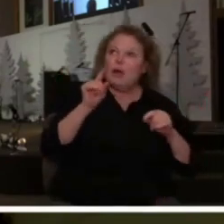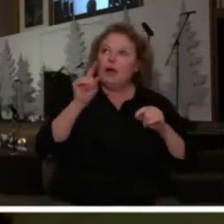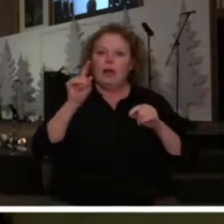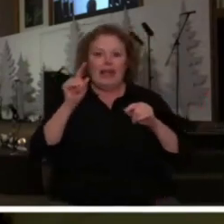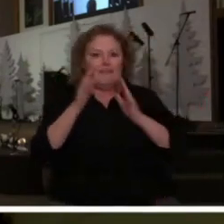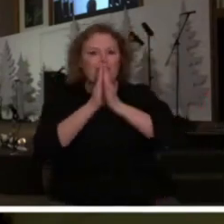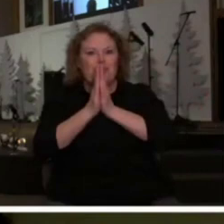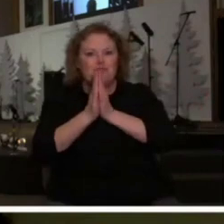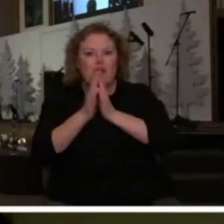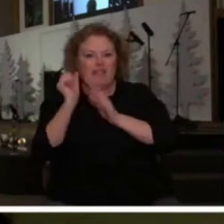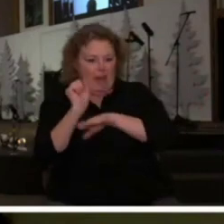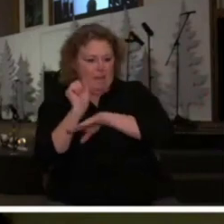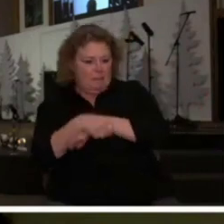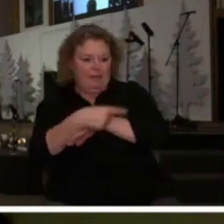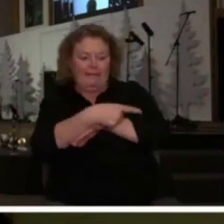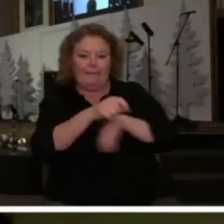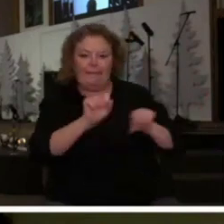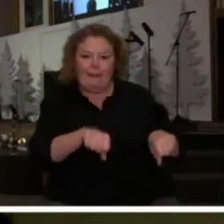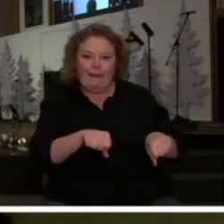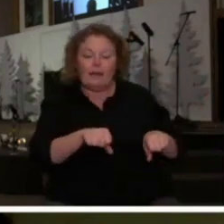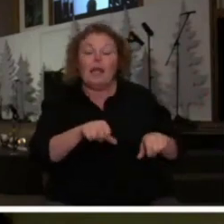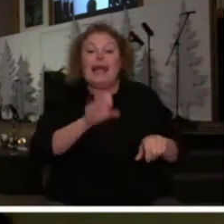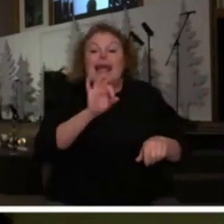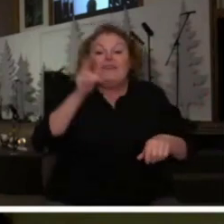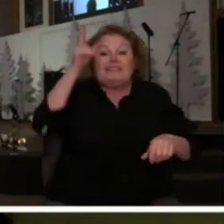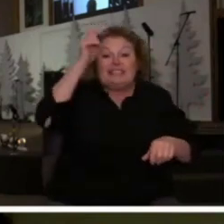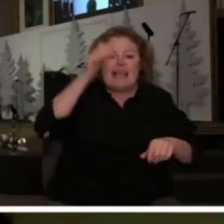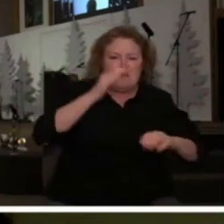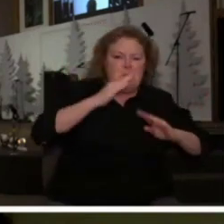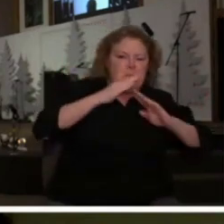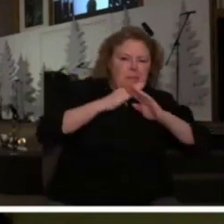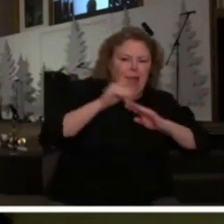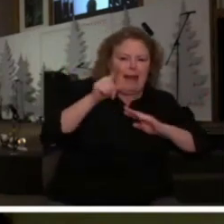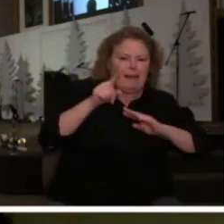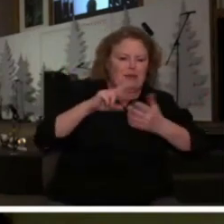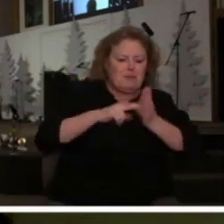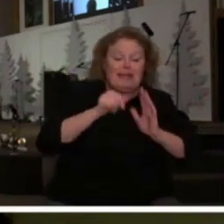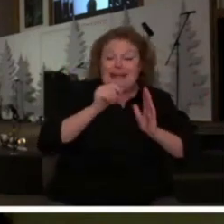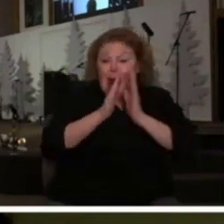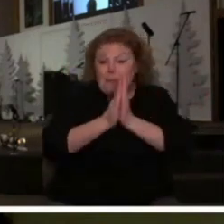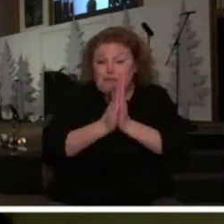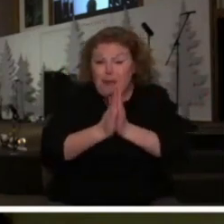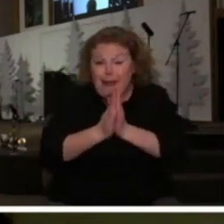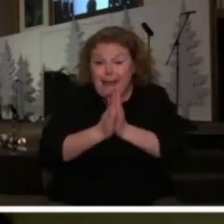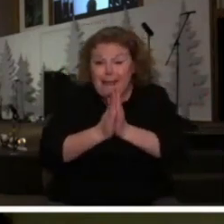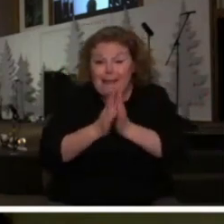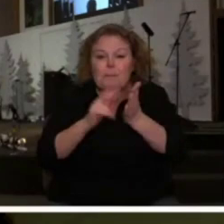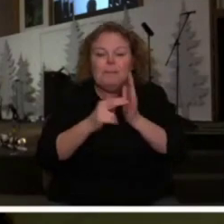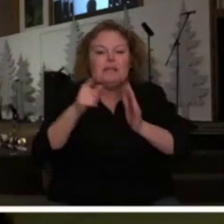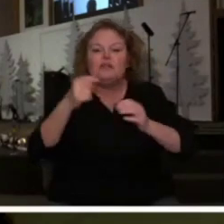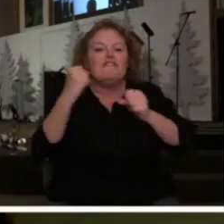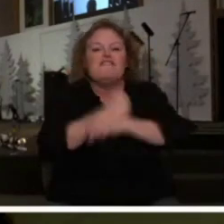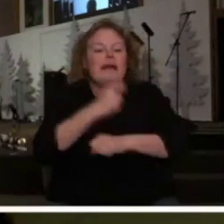And so if he can keep you from praying, then he can keep you from fighting.